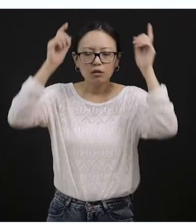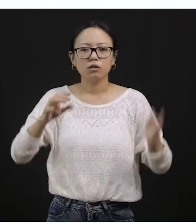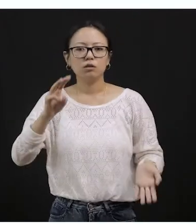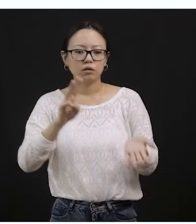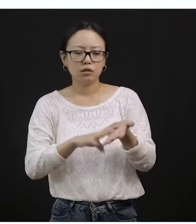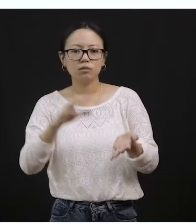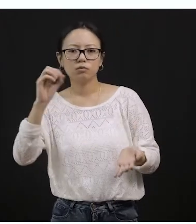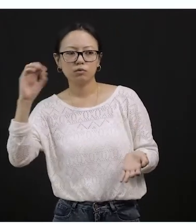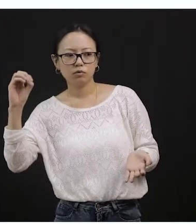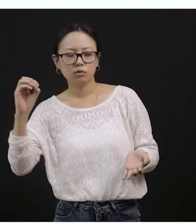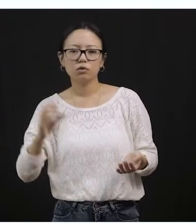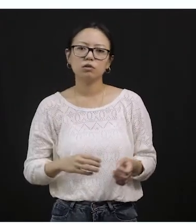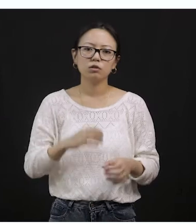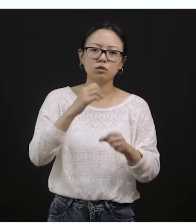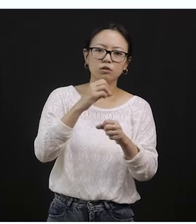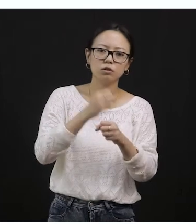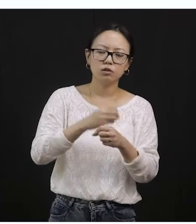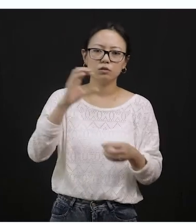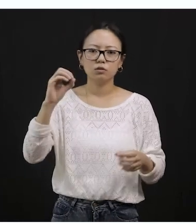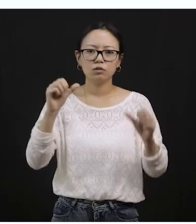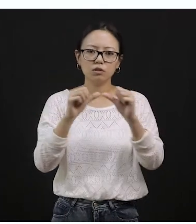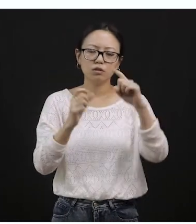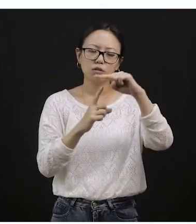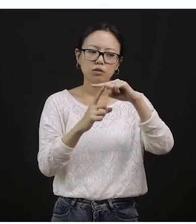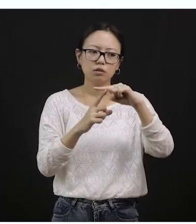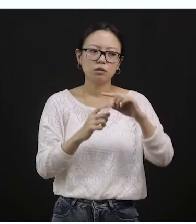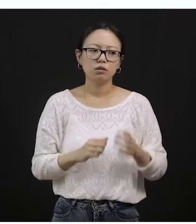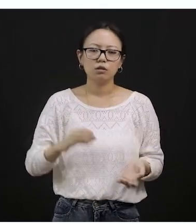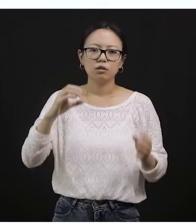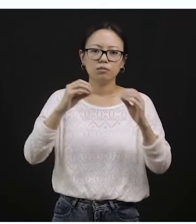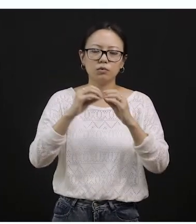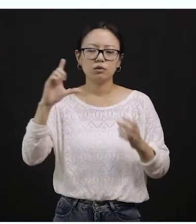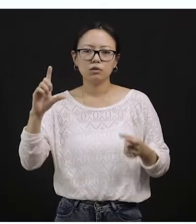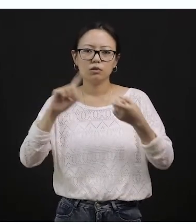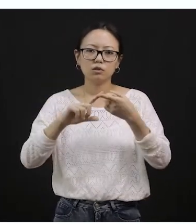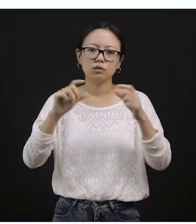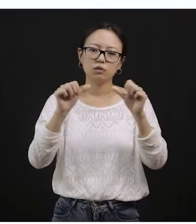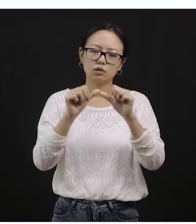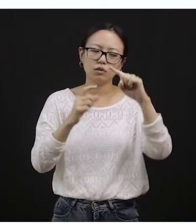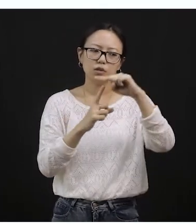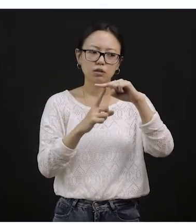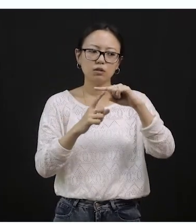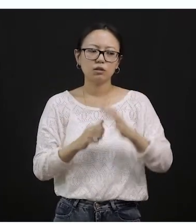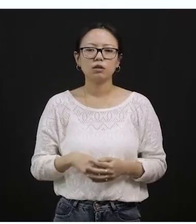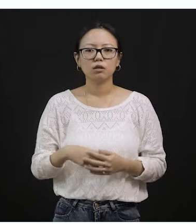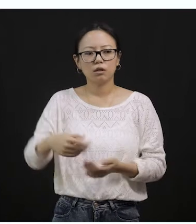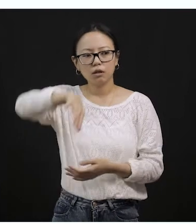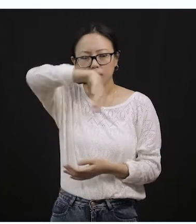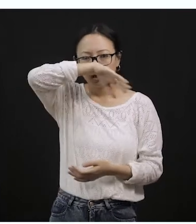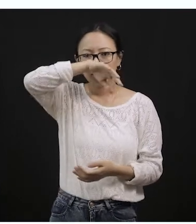yeah? A goat bleats and an elephant makes a sound and that sound is called